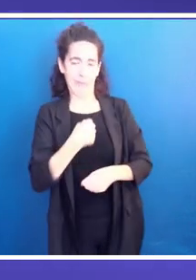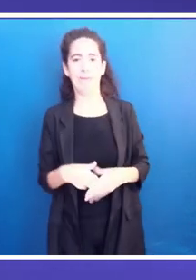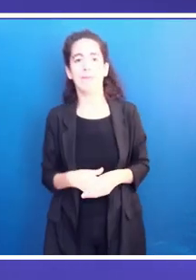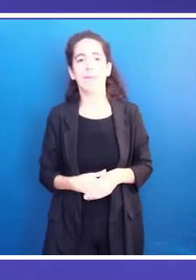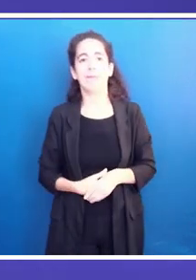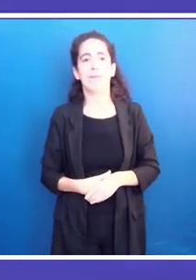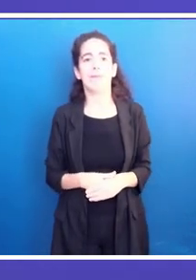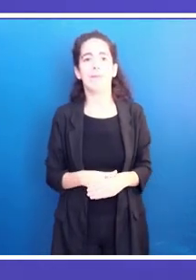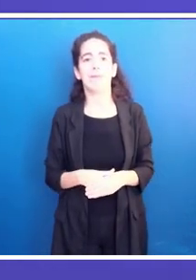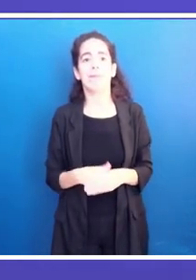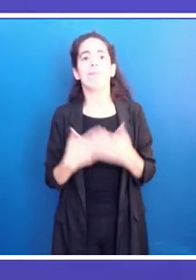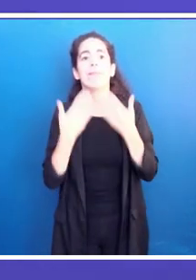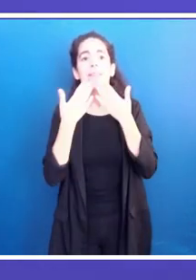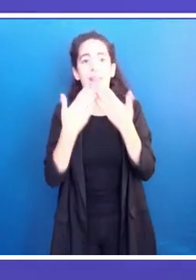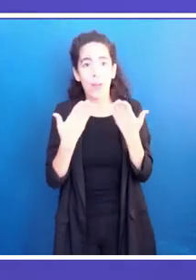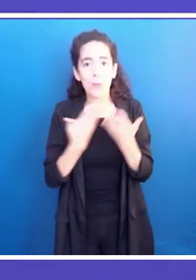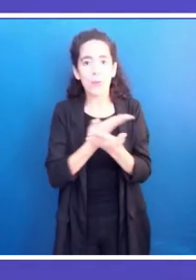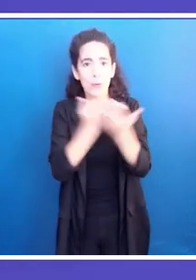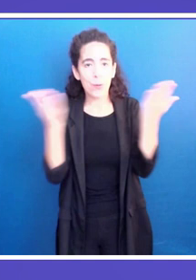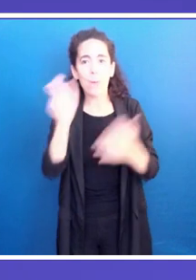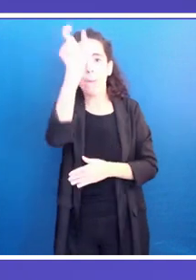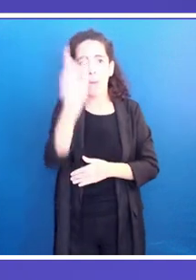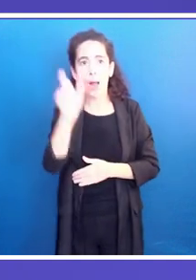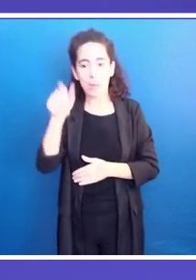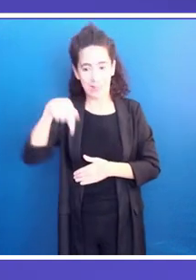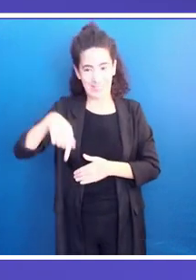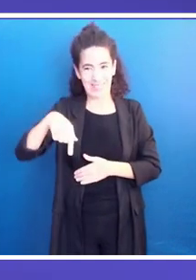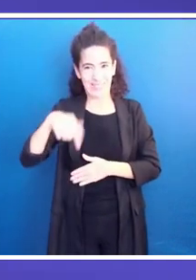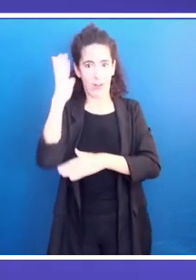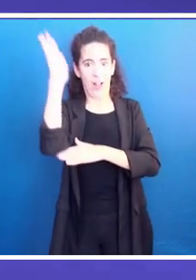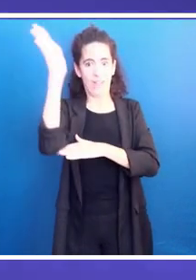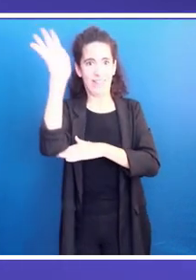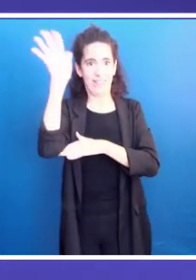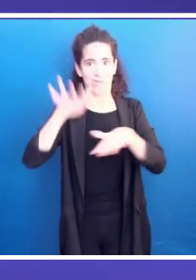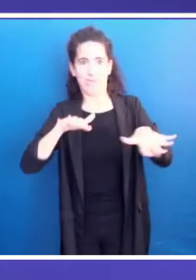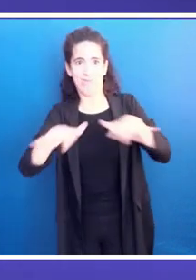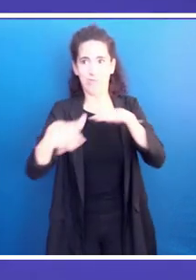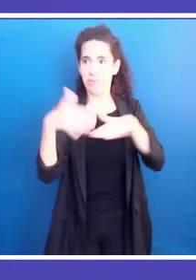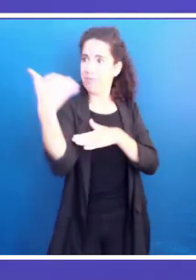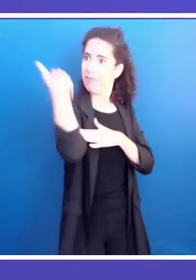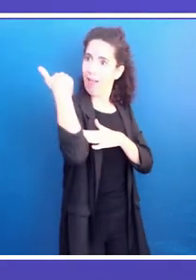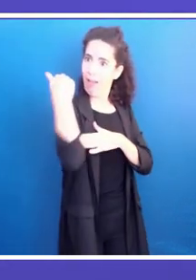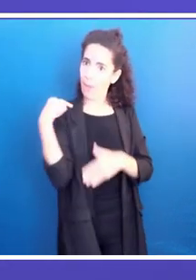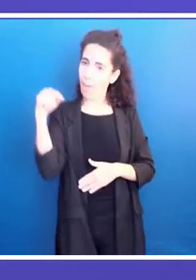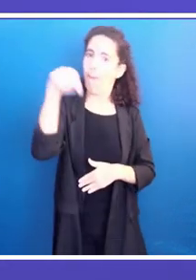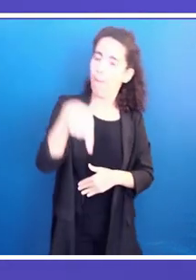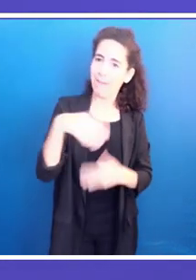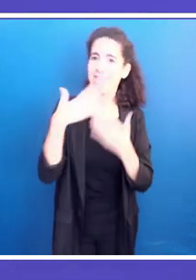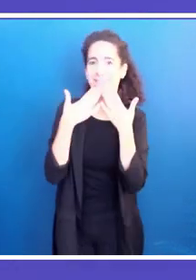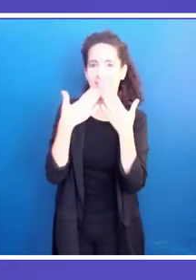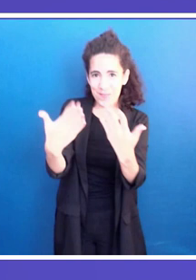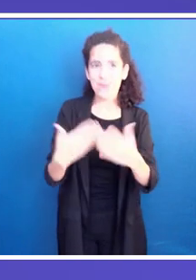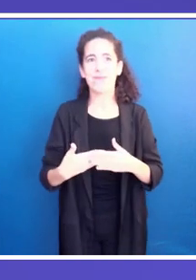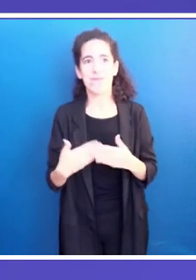I thank you for this initiative, which enables us today to discuss women entrepreneurship in light of the COVID